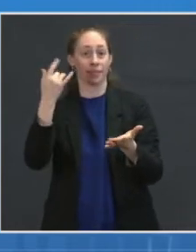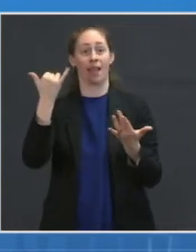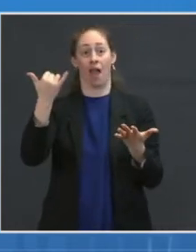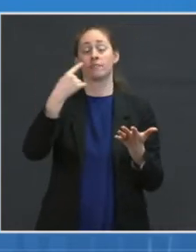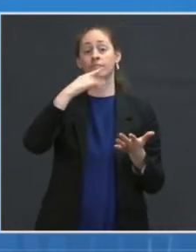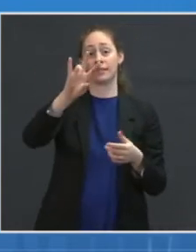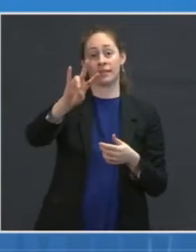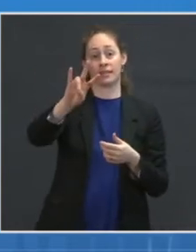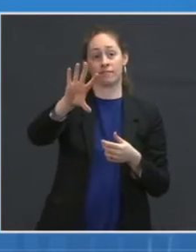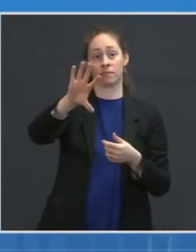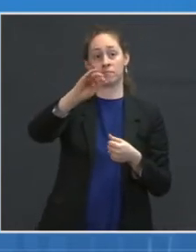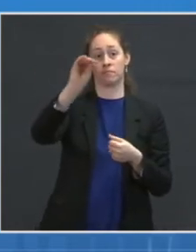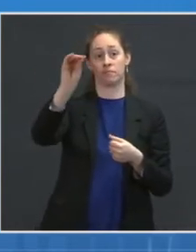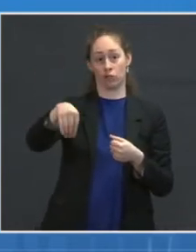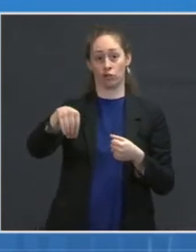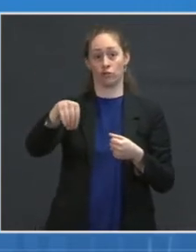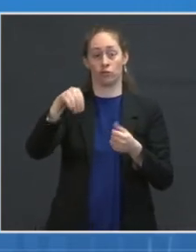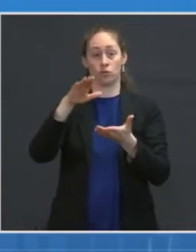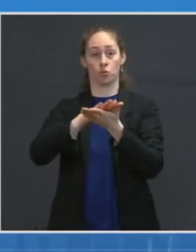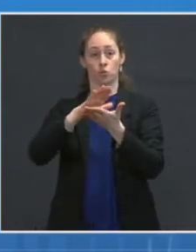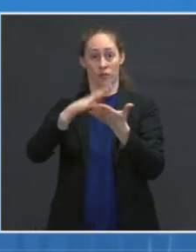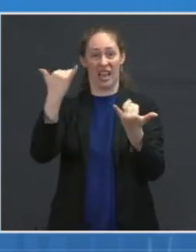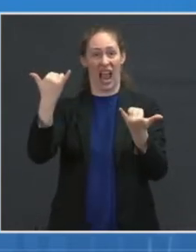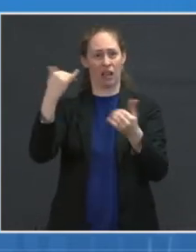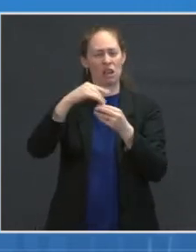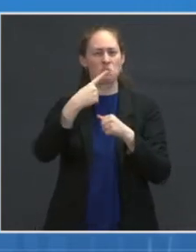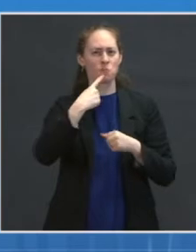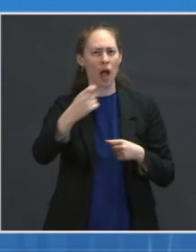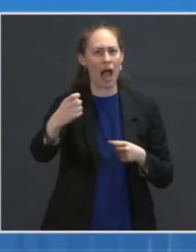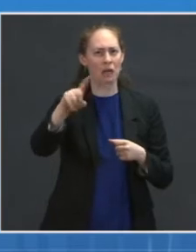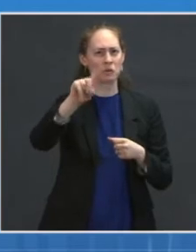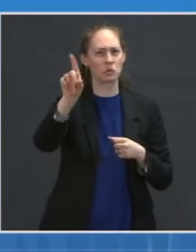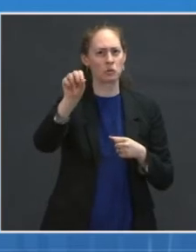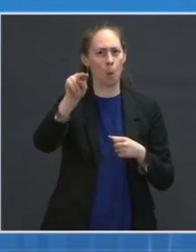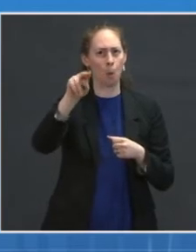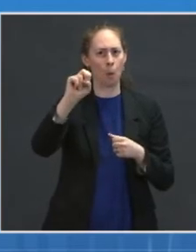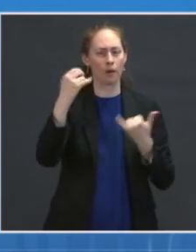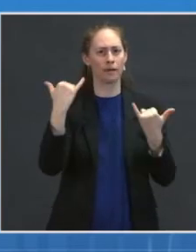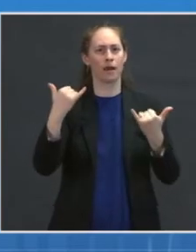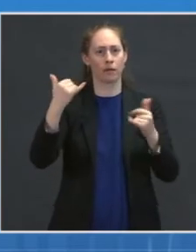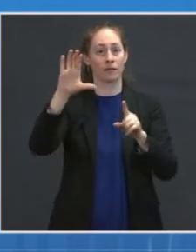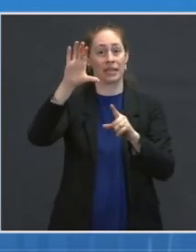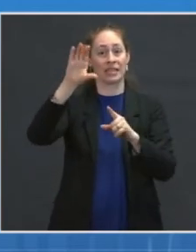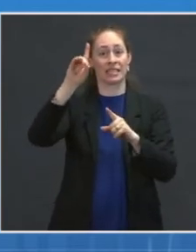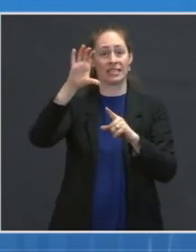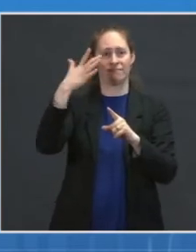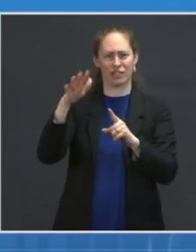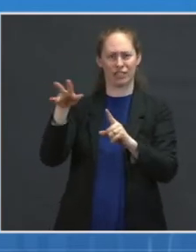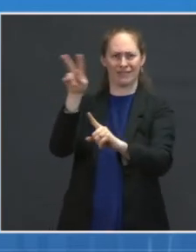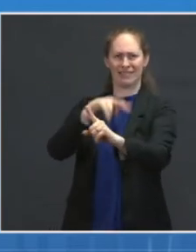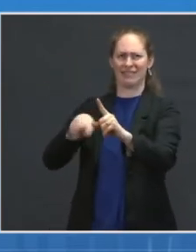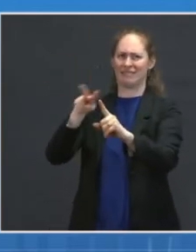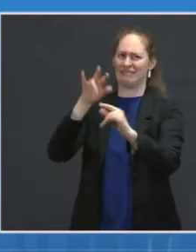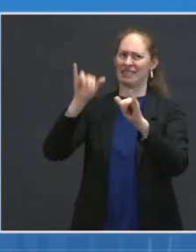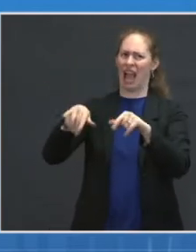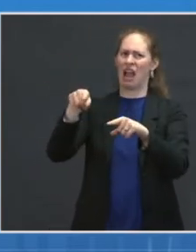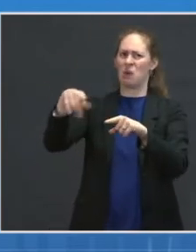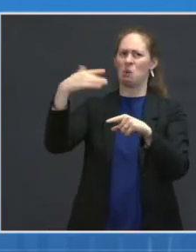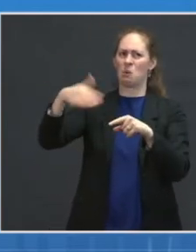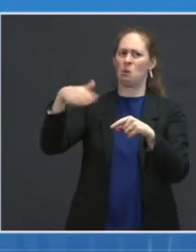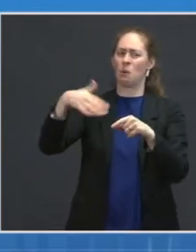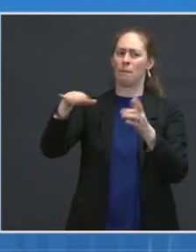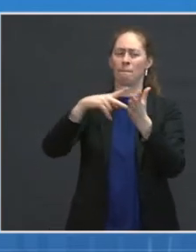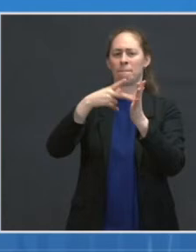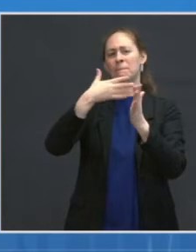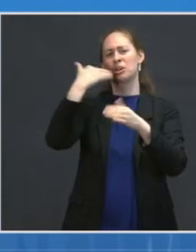located in the red zones, which the CDC guidelines recommend be hybrid or virtual. So I'm wondering how in April,